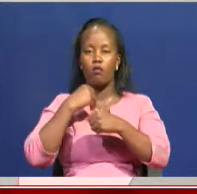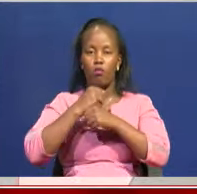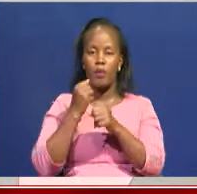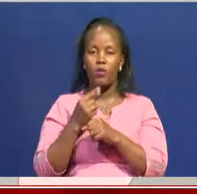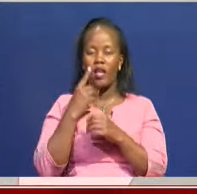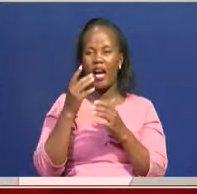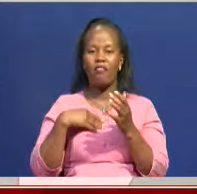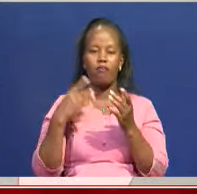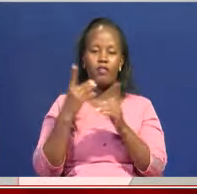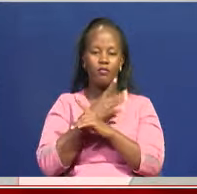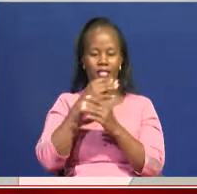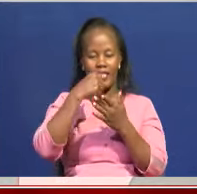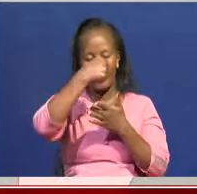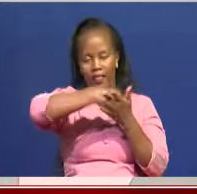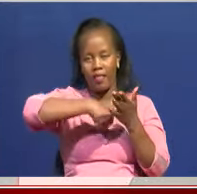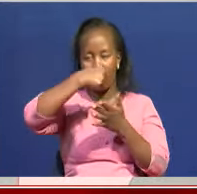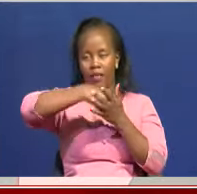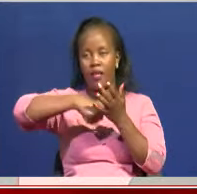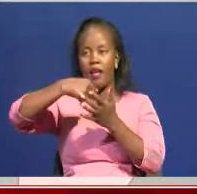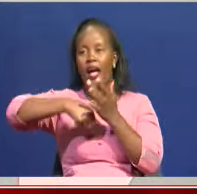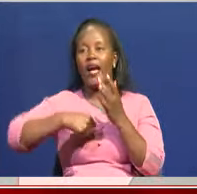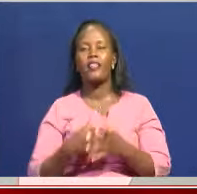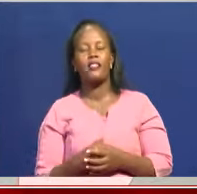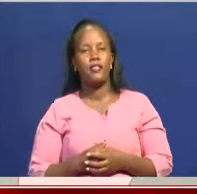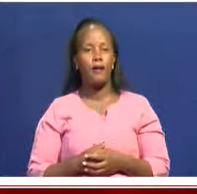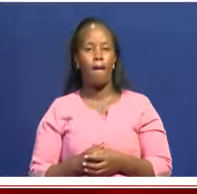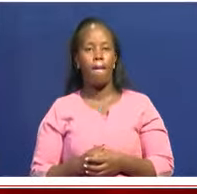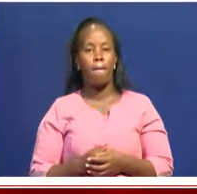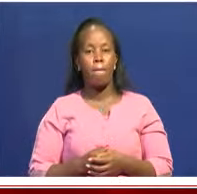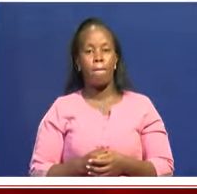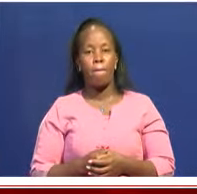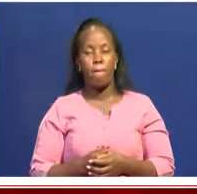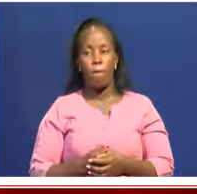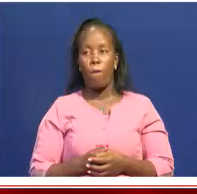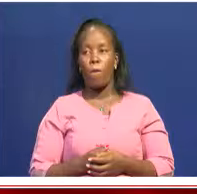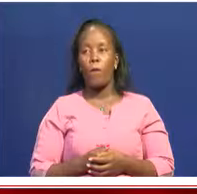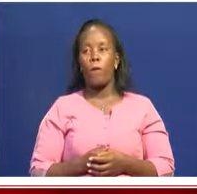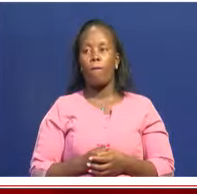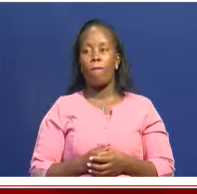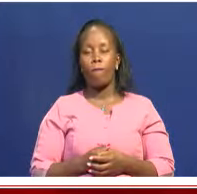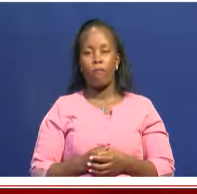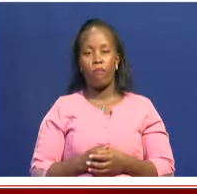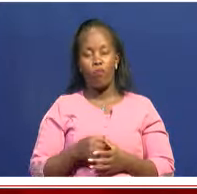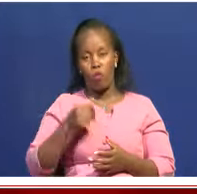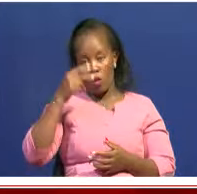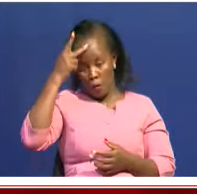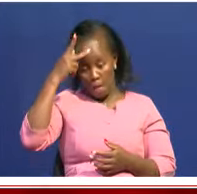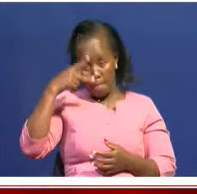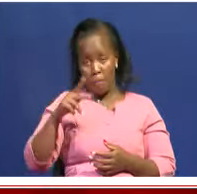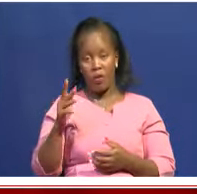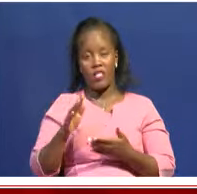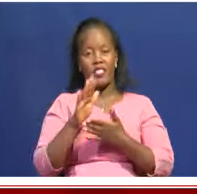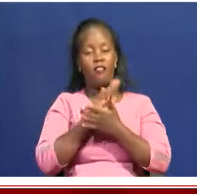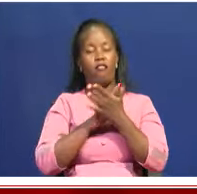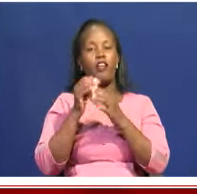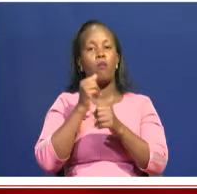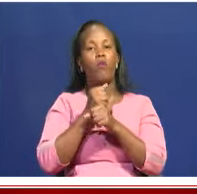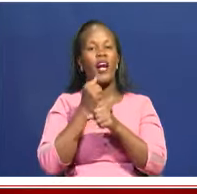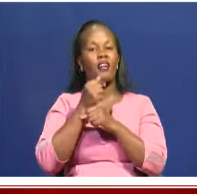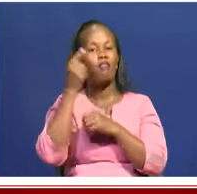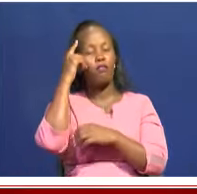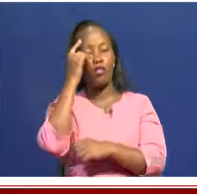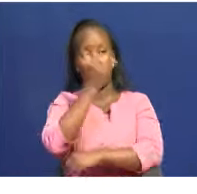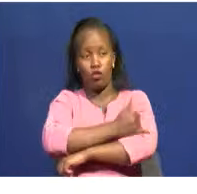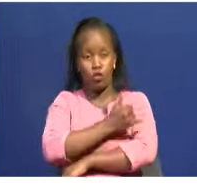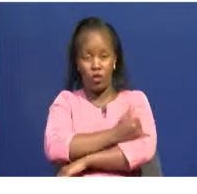are still in foreign countries? Is the legal regime enough? Yes. You know, the thing is, the policy framework for restitution and reparation of artifacts